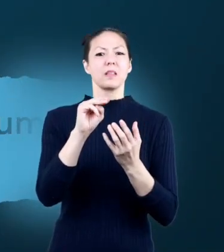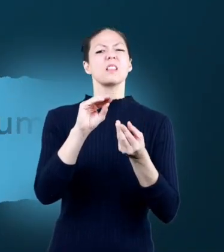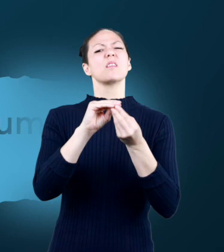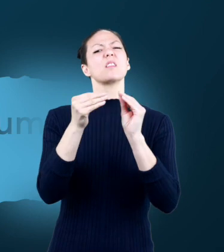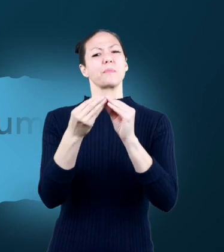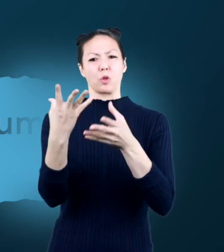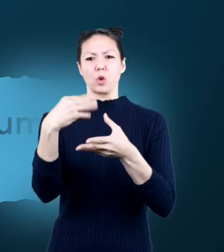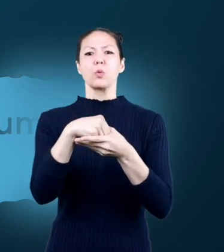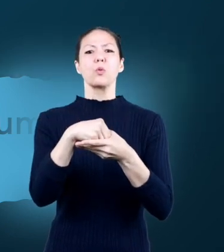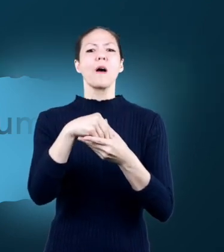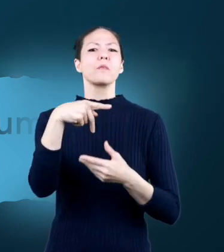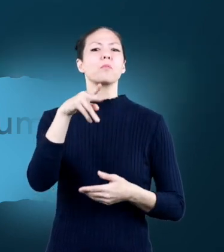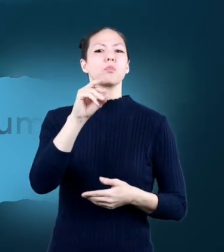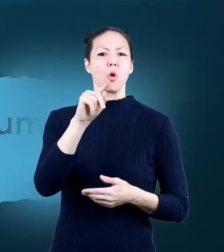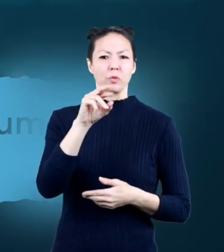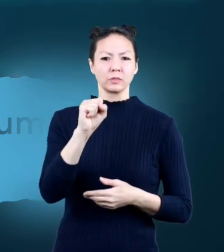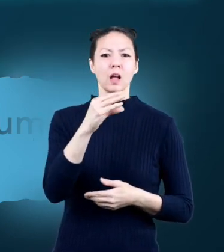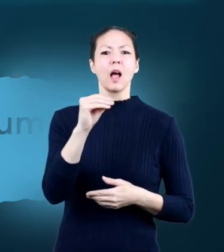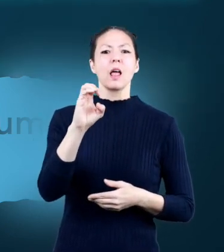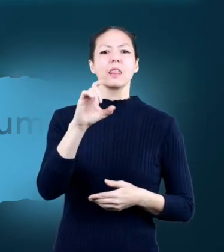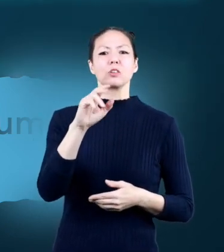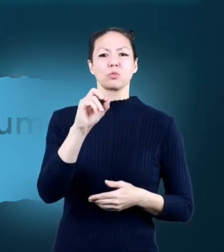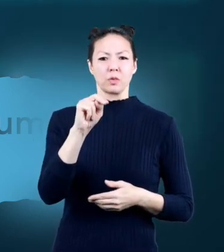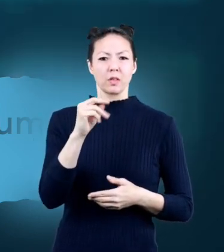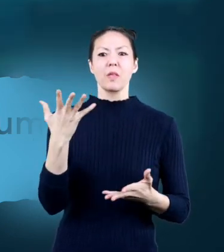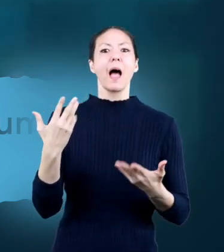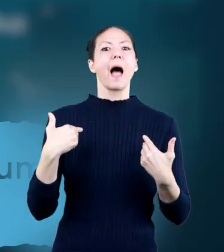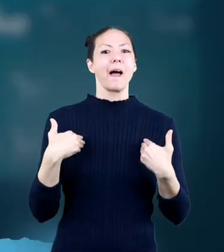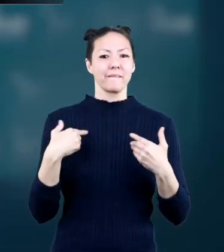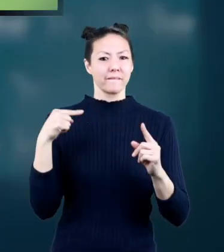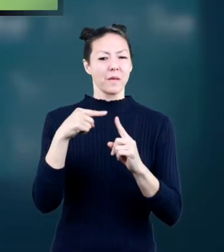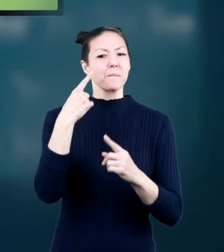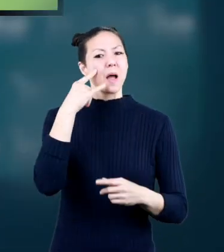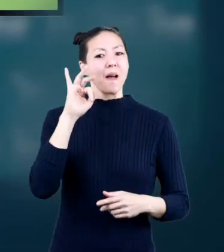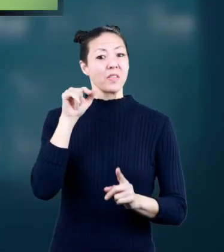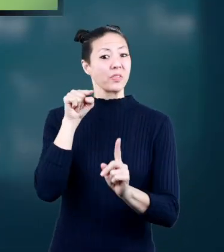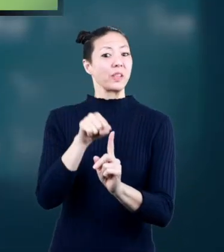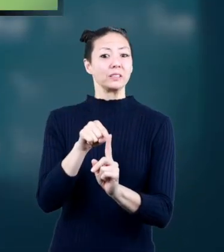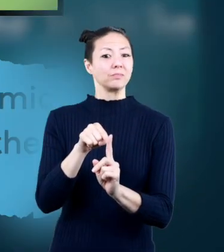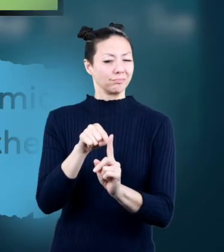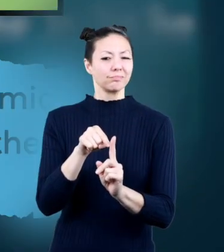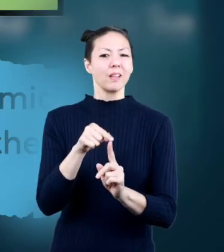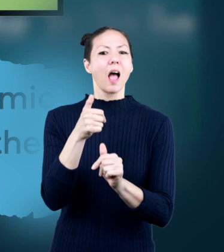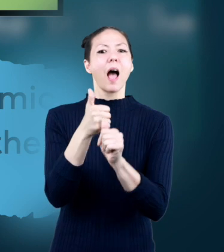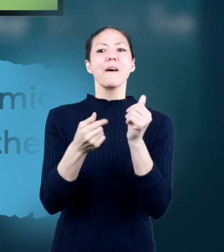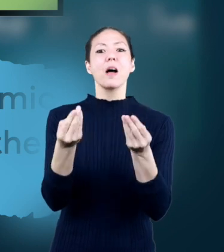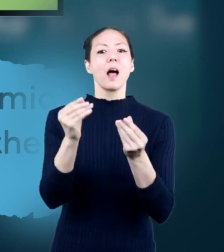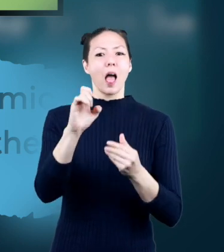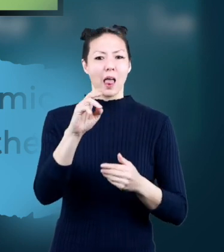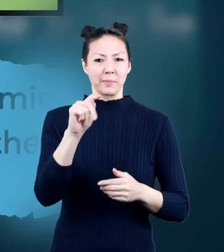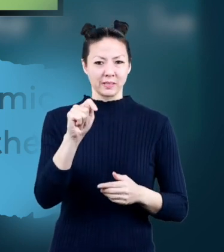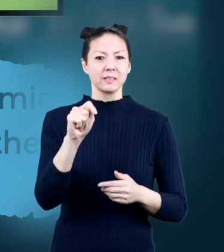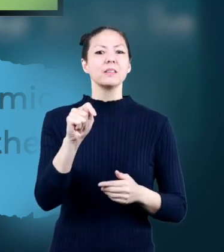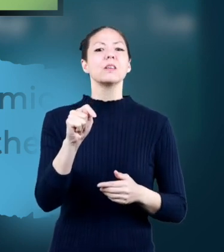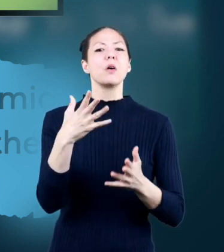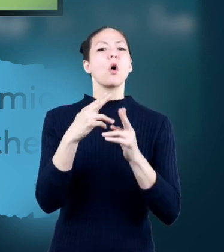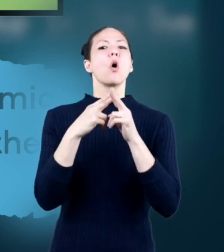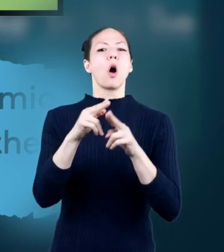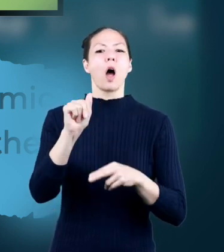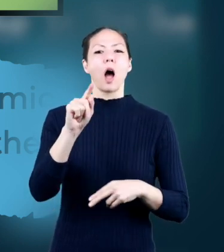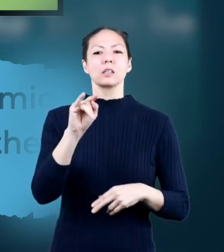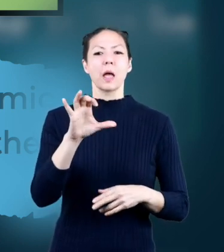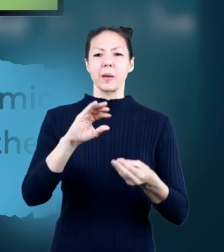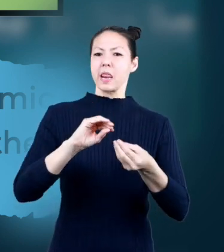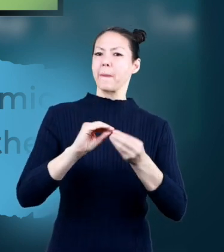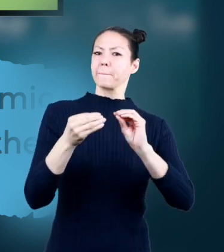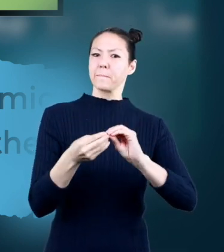contains the number of protons and electrons they have because of this every element has what is called an